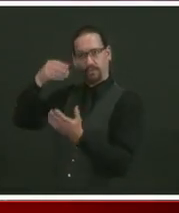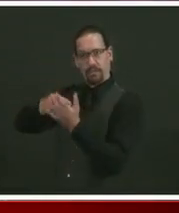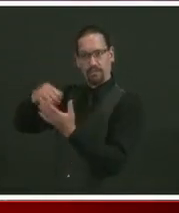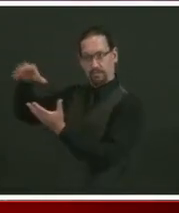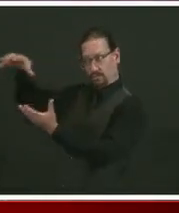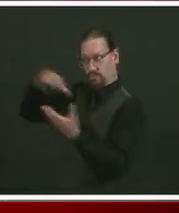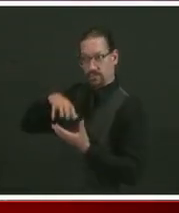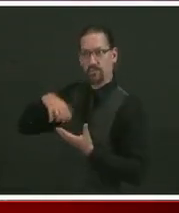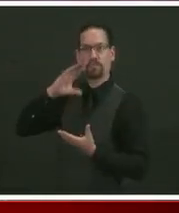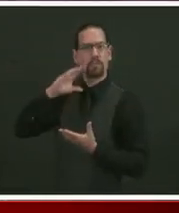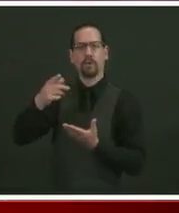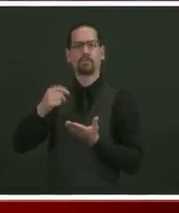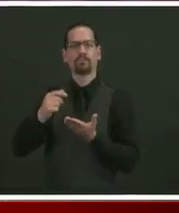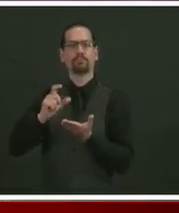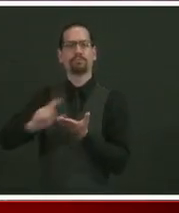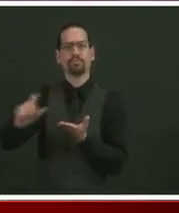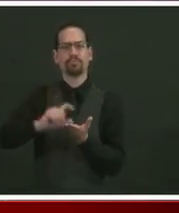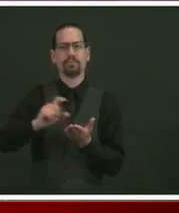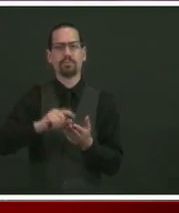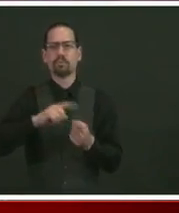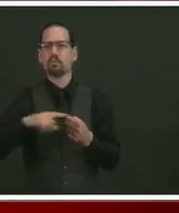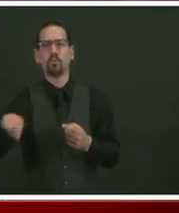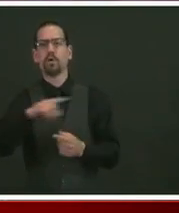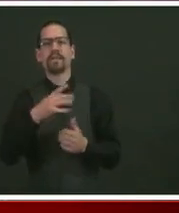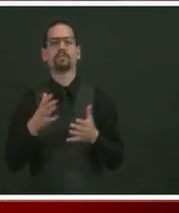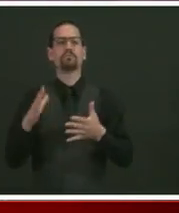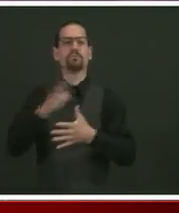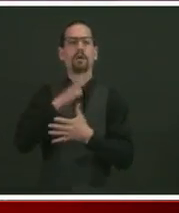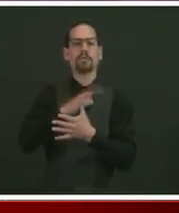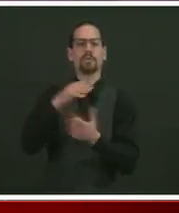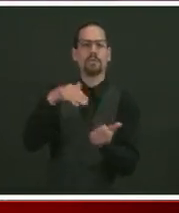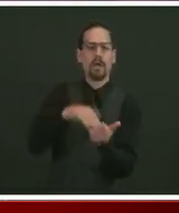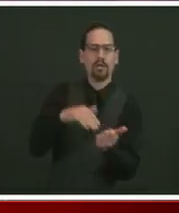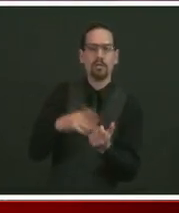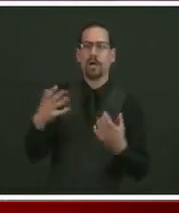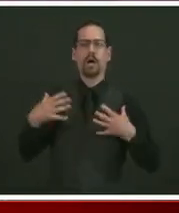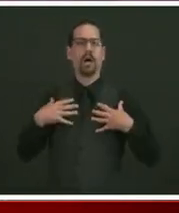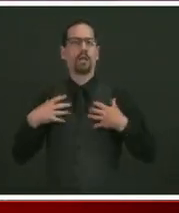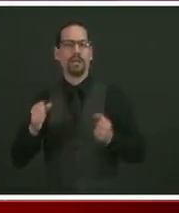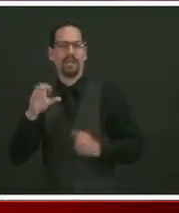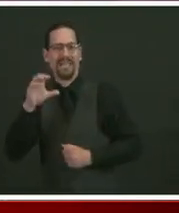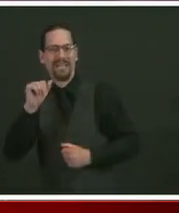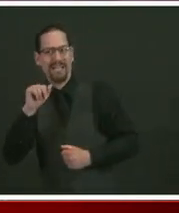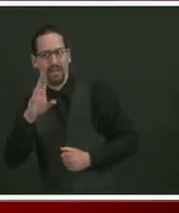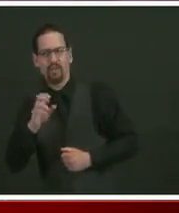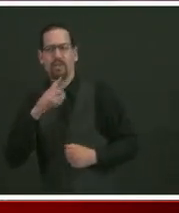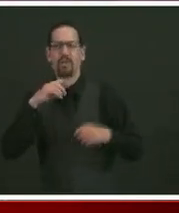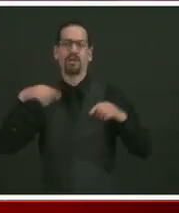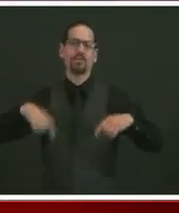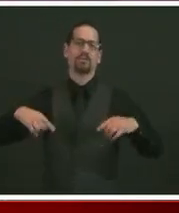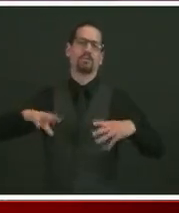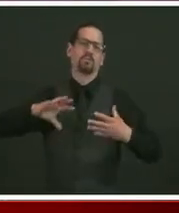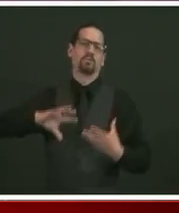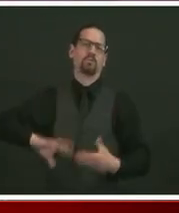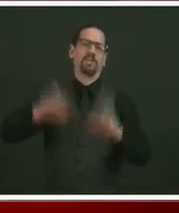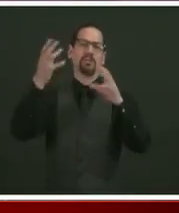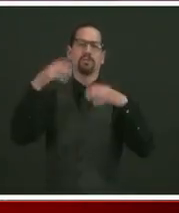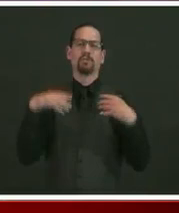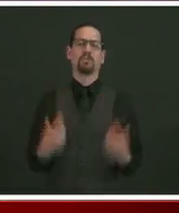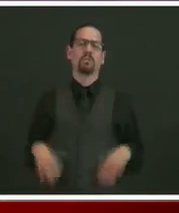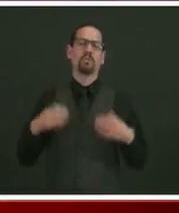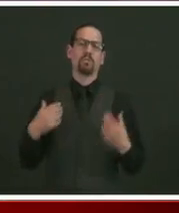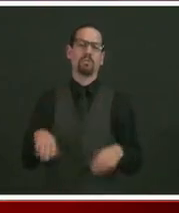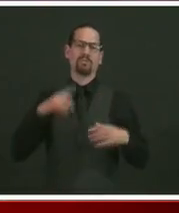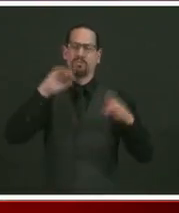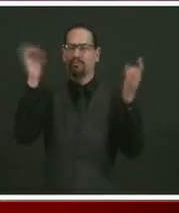critical areas of our health care system. I would say that as hard as this crisis, the health care crisis is and has